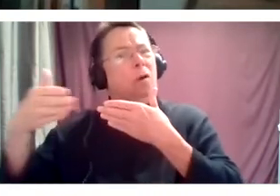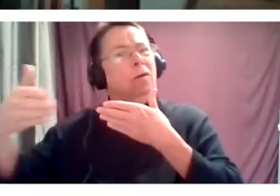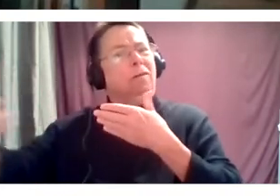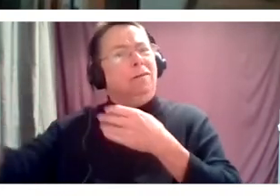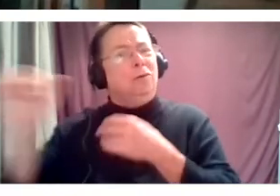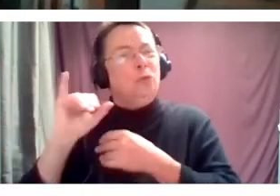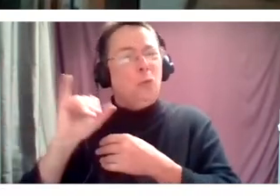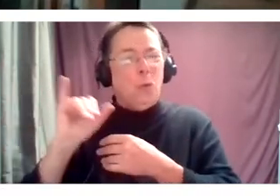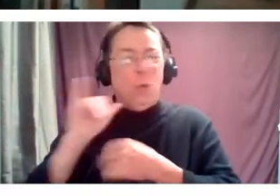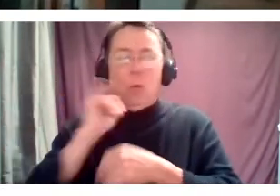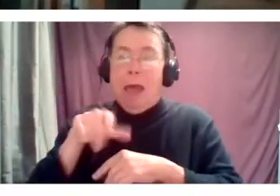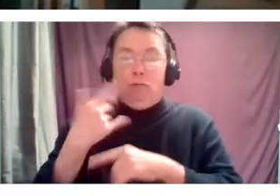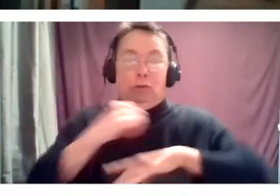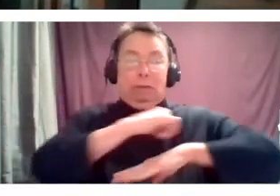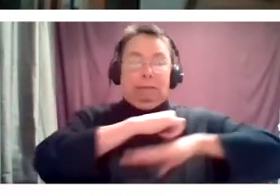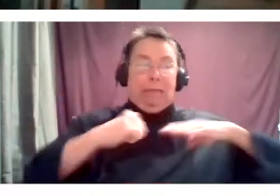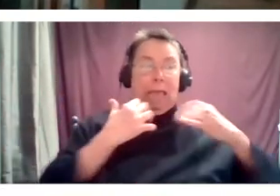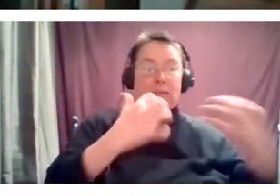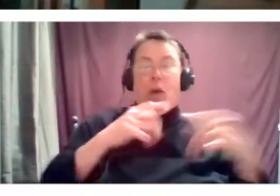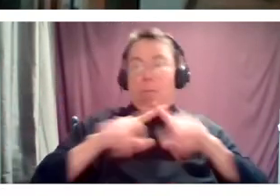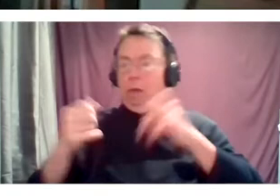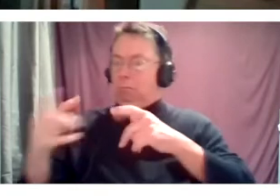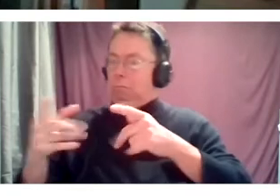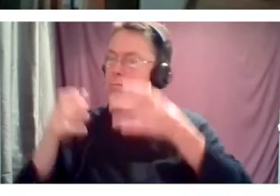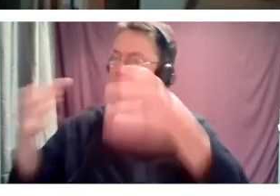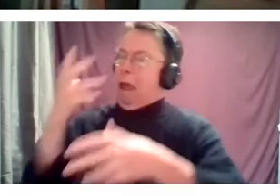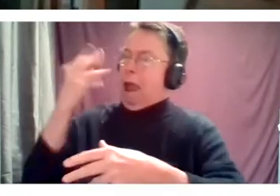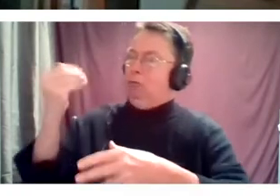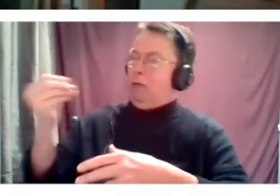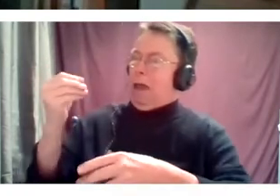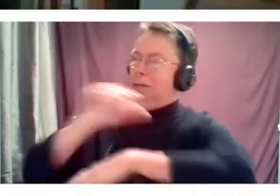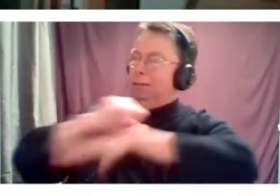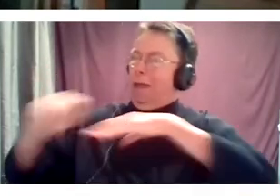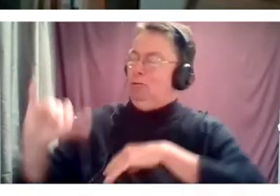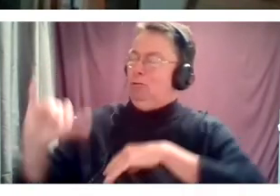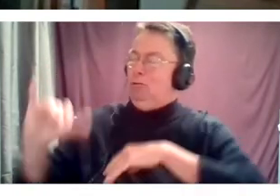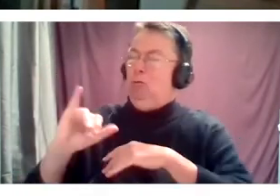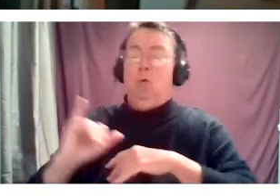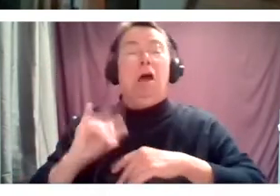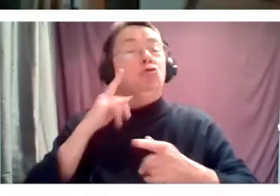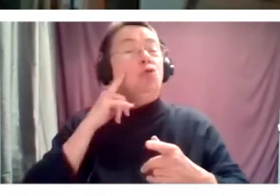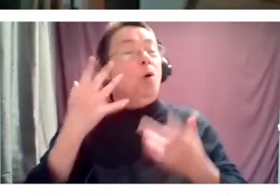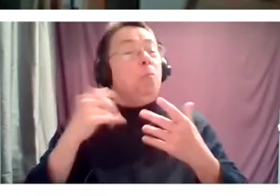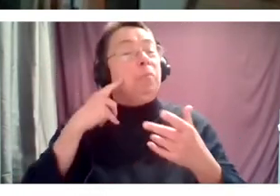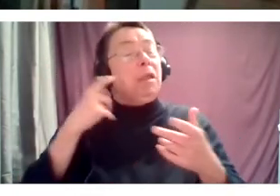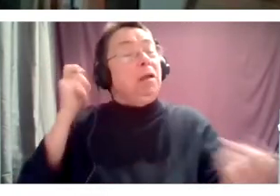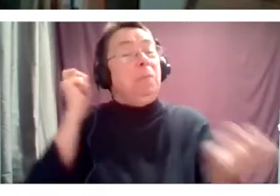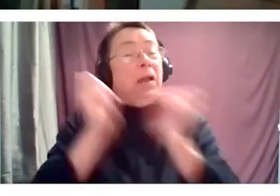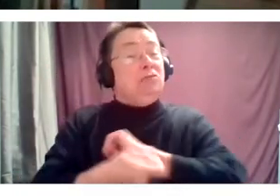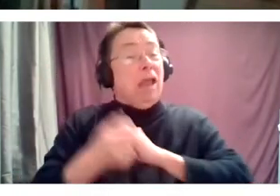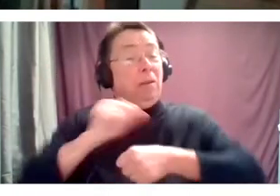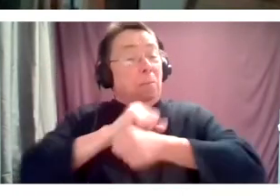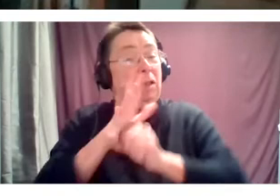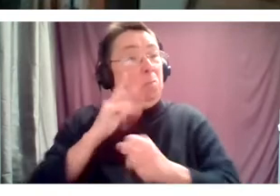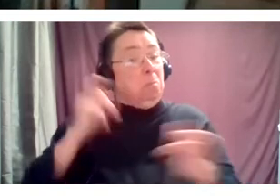And another thing that one of the few things coming out of this pandemic that may change how we do business in this really exciting new way.